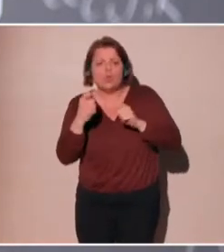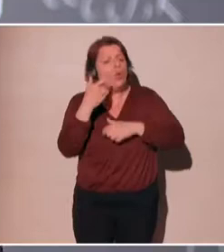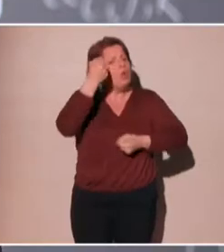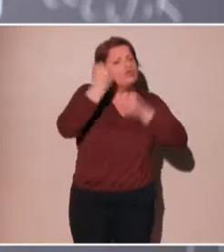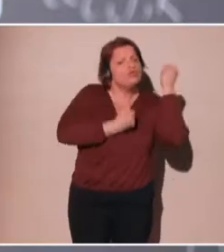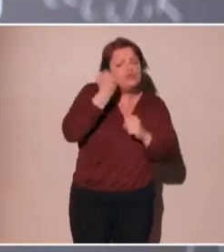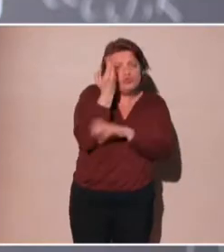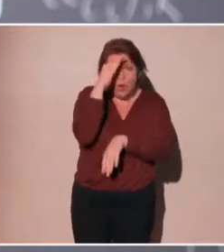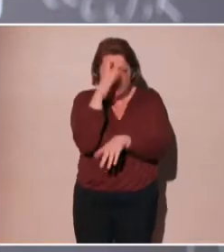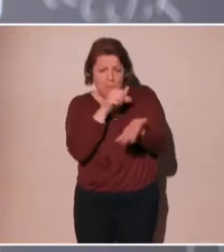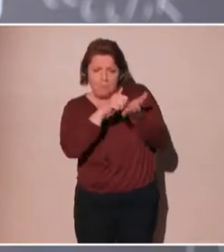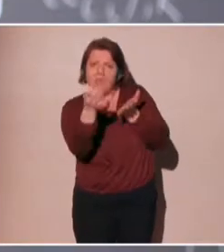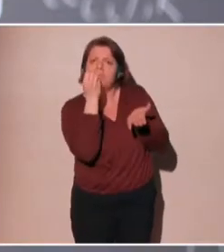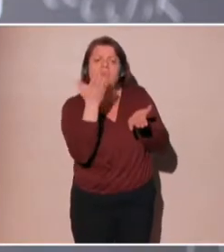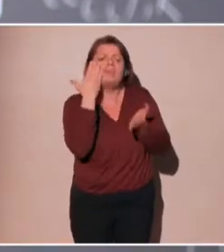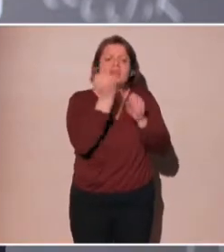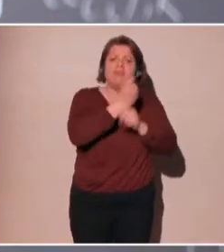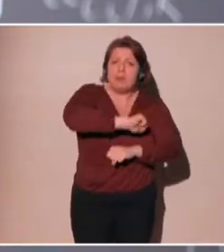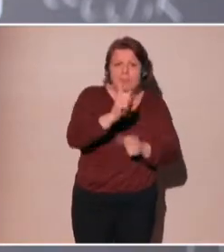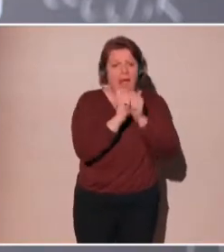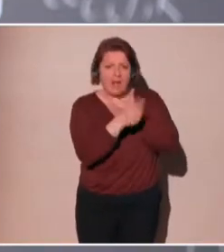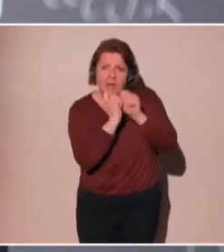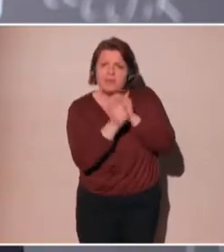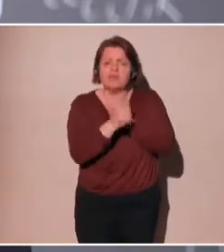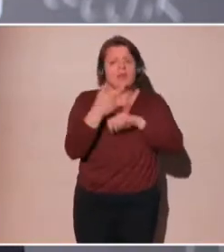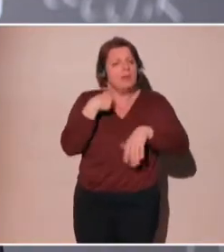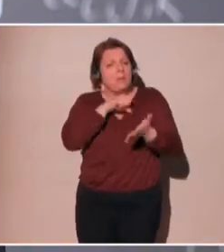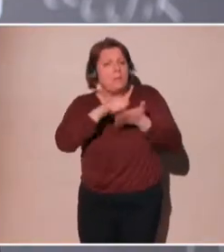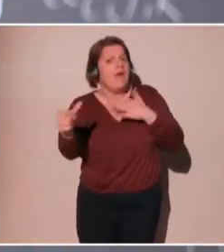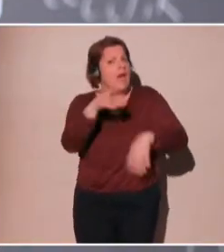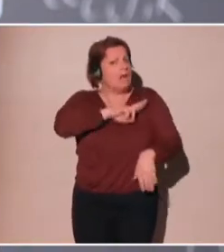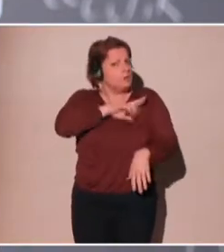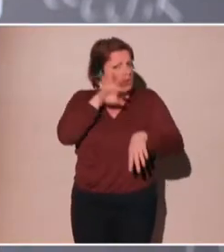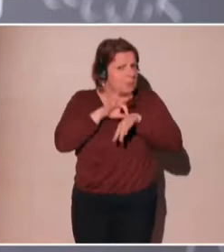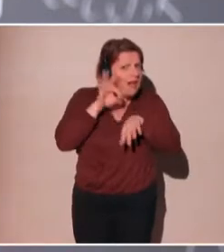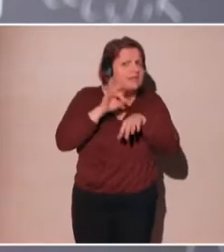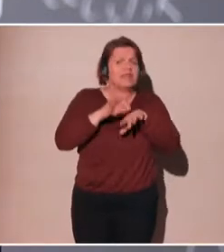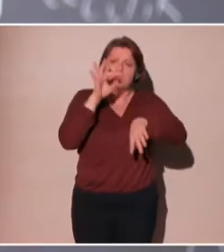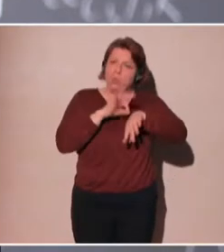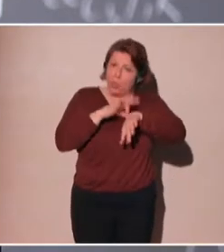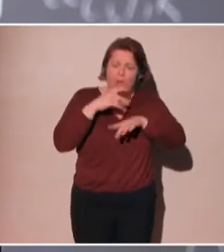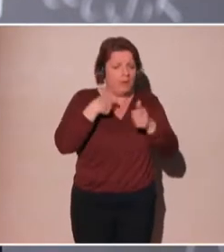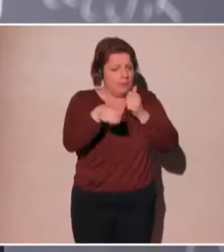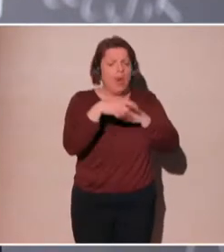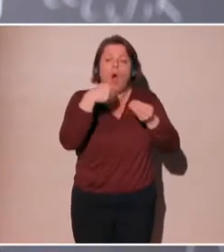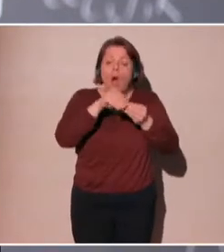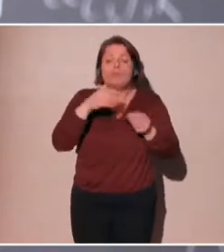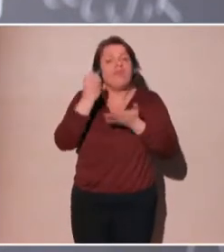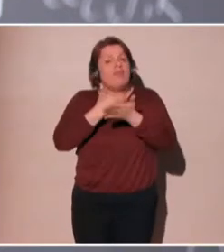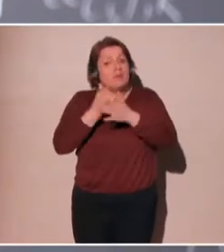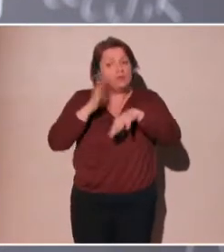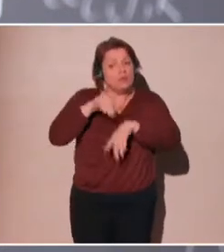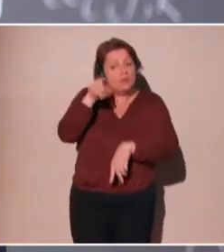cheap, but the drivers that you get are really excellent and you get really good